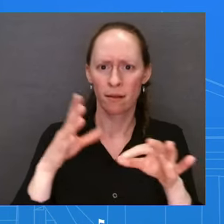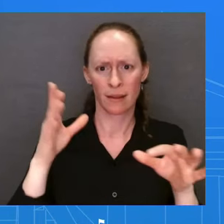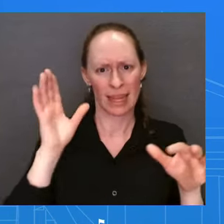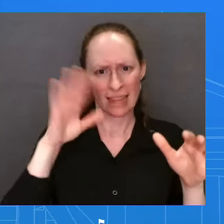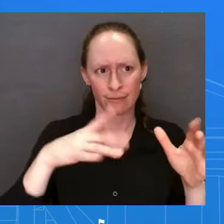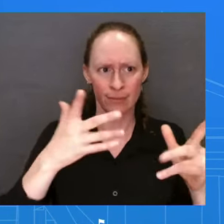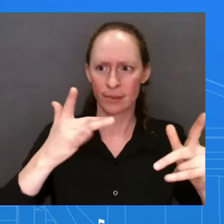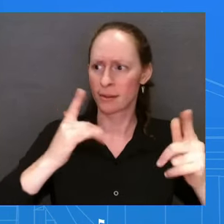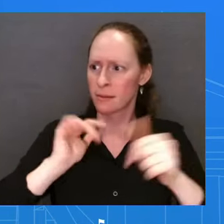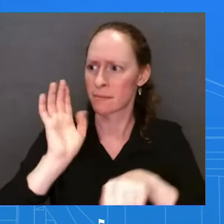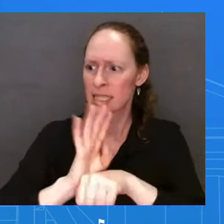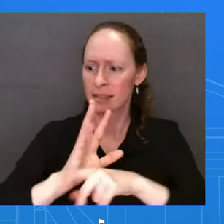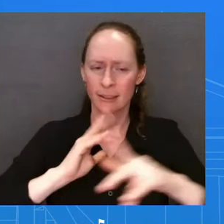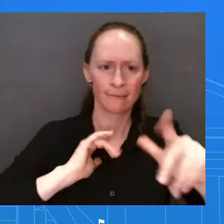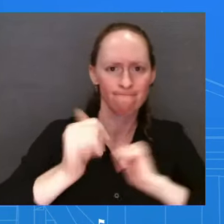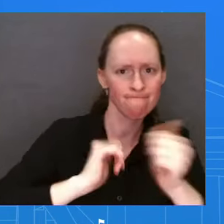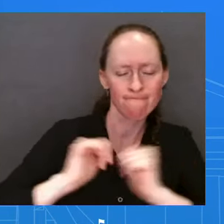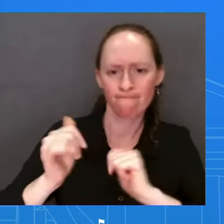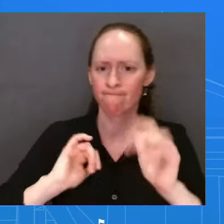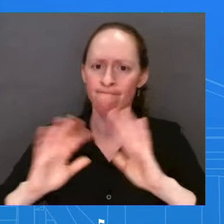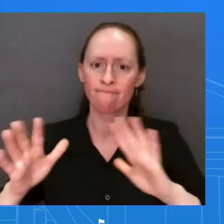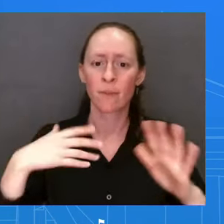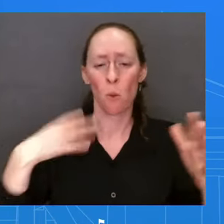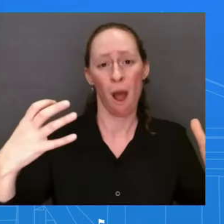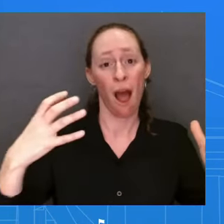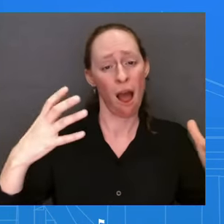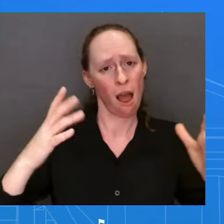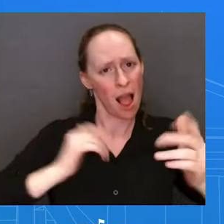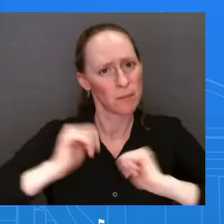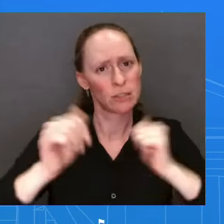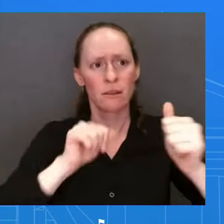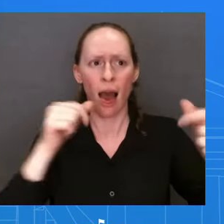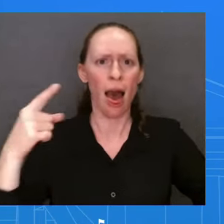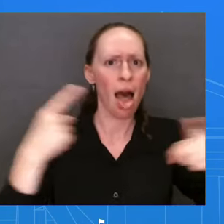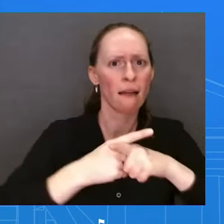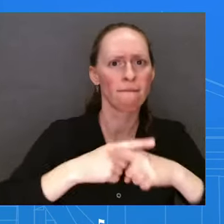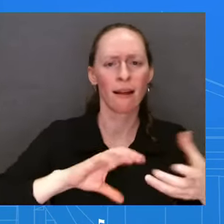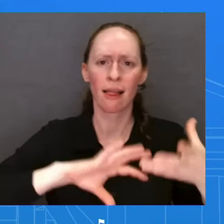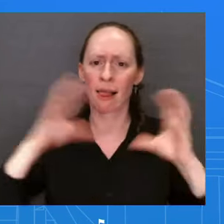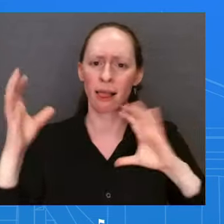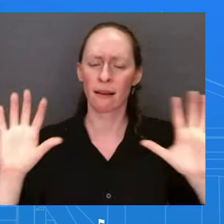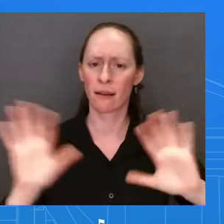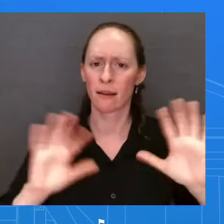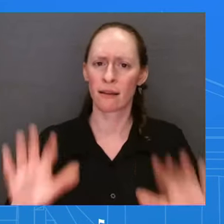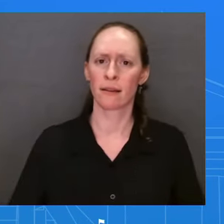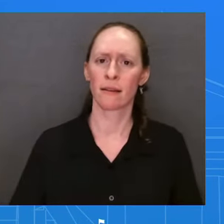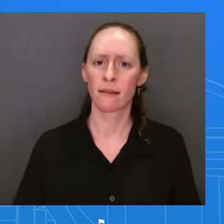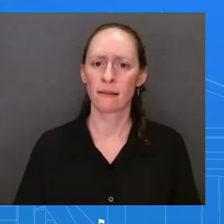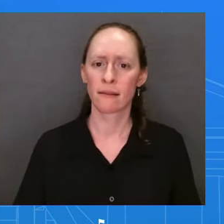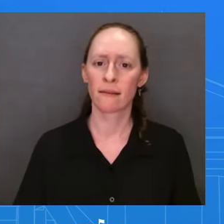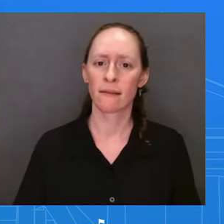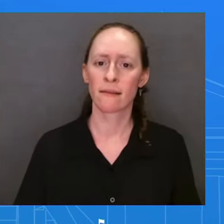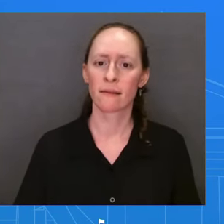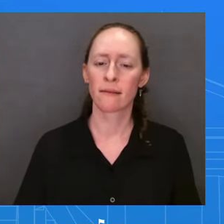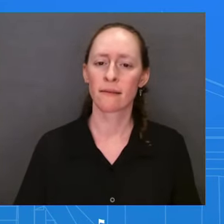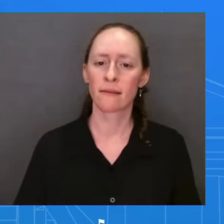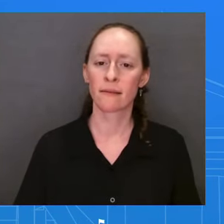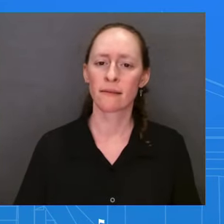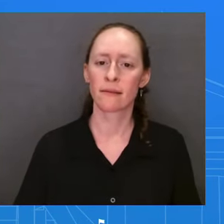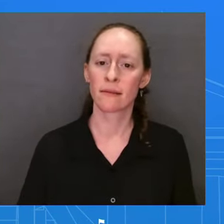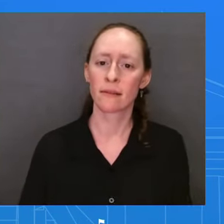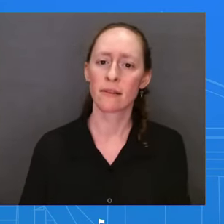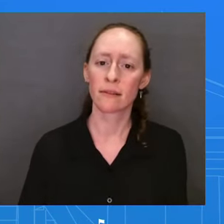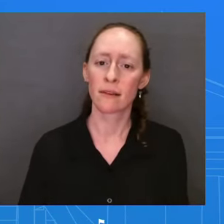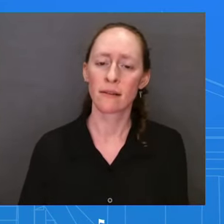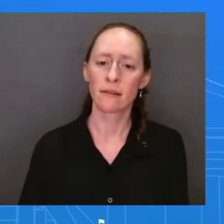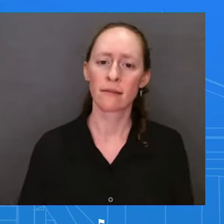have those multiple layers of communication to avoid any sort of miscalculations, misperceptions, tension, manage the tensions in a